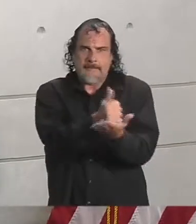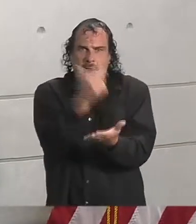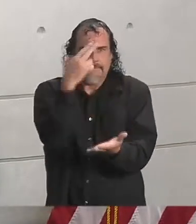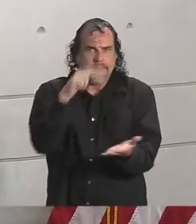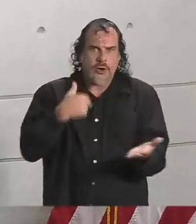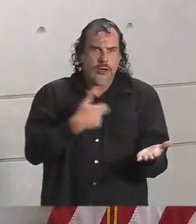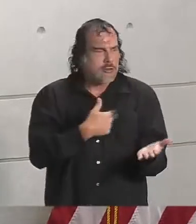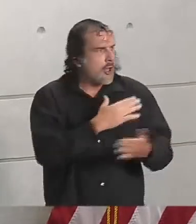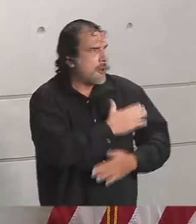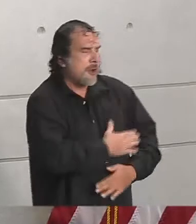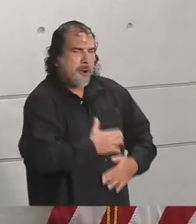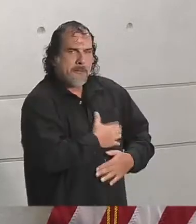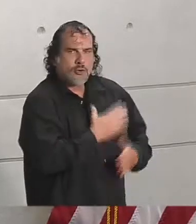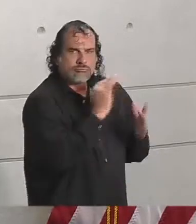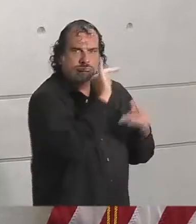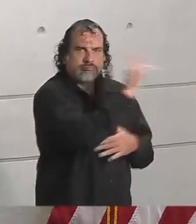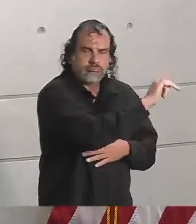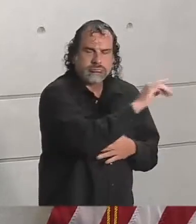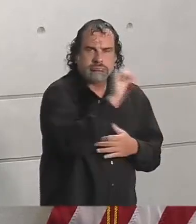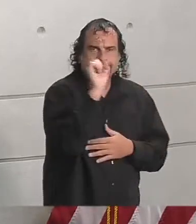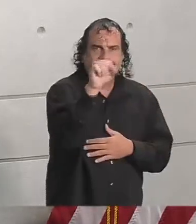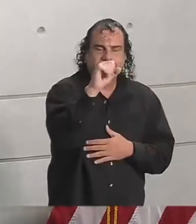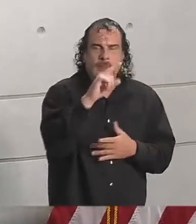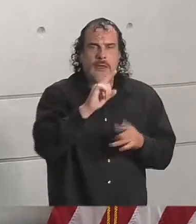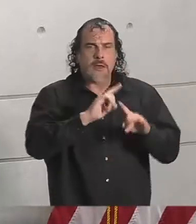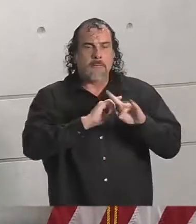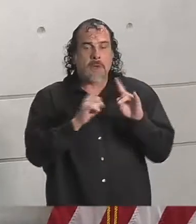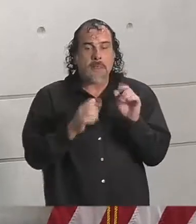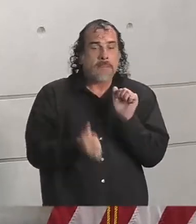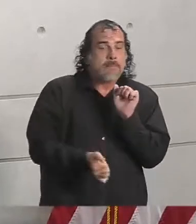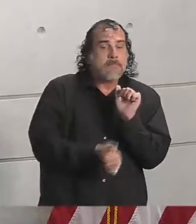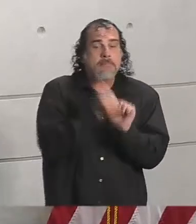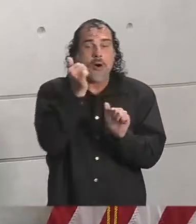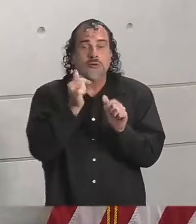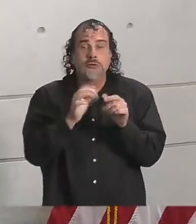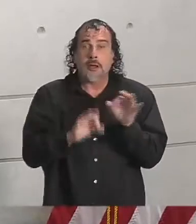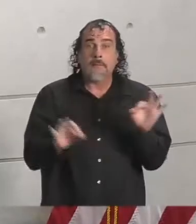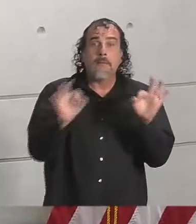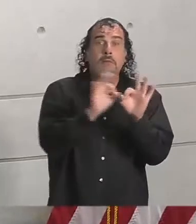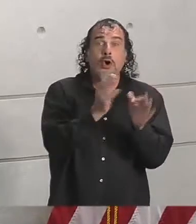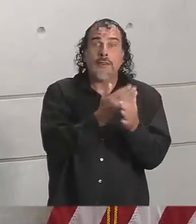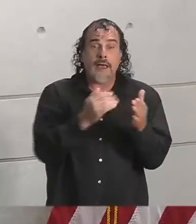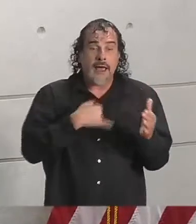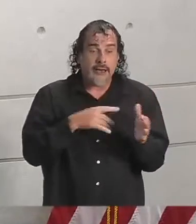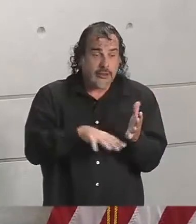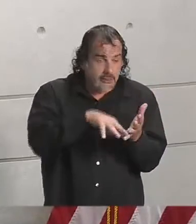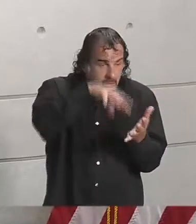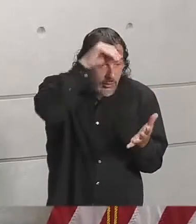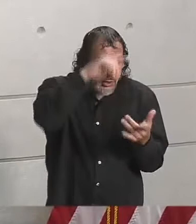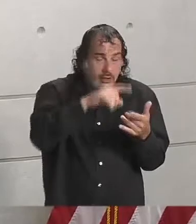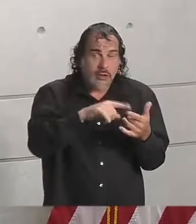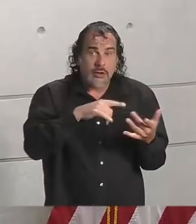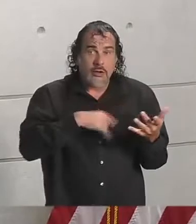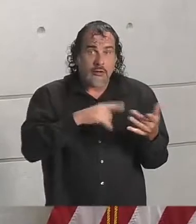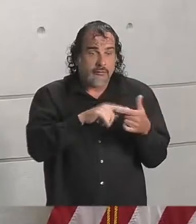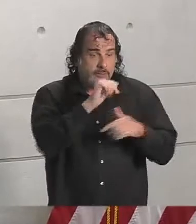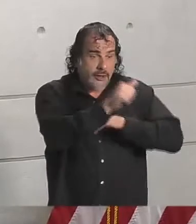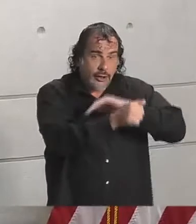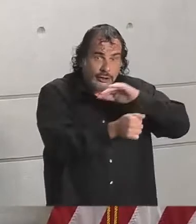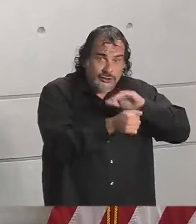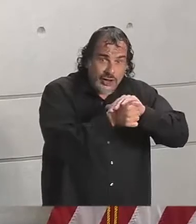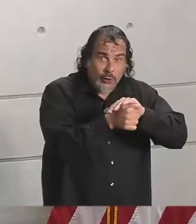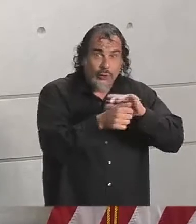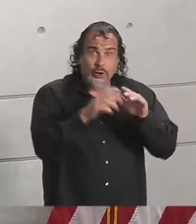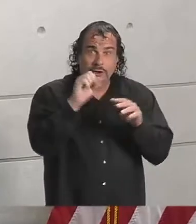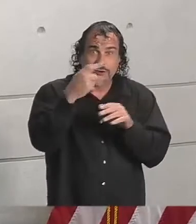us, and we appreciate that. But the most important thing we can learn from the state of Louisiana is the lessons learned from sheltering and things